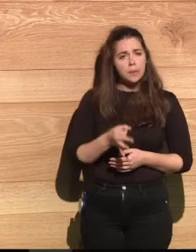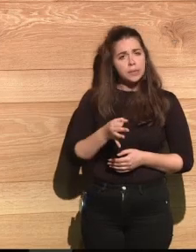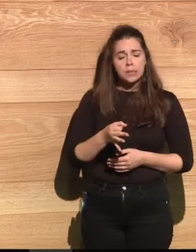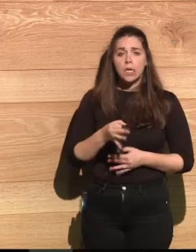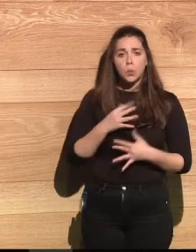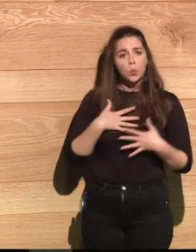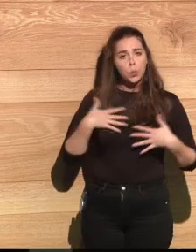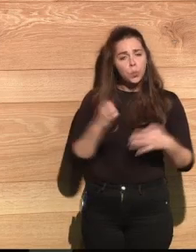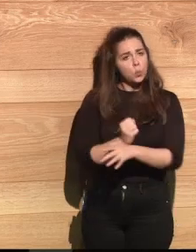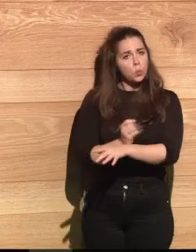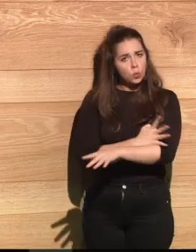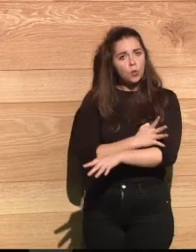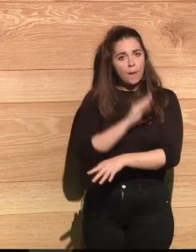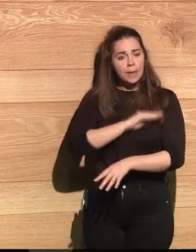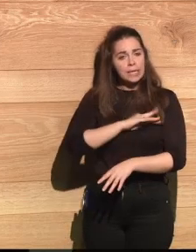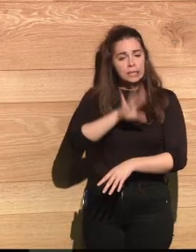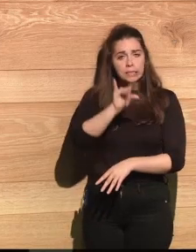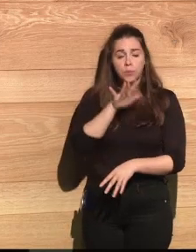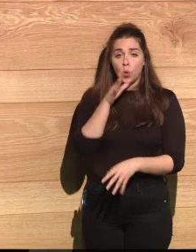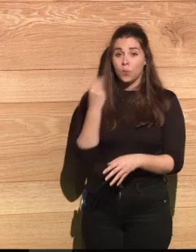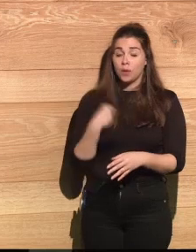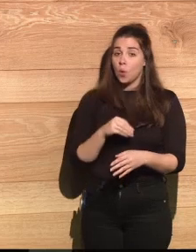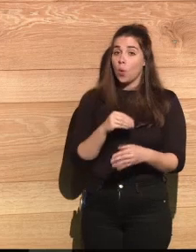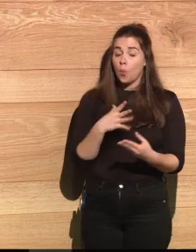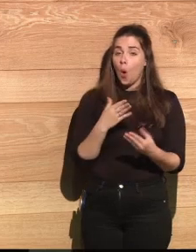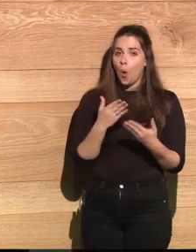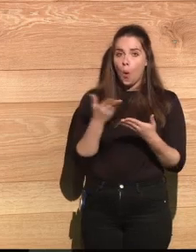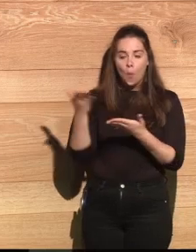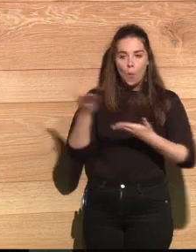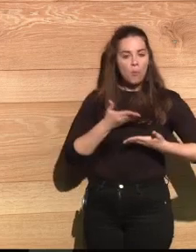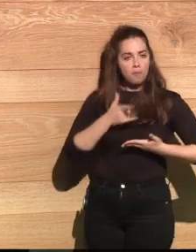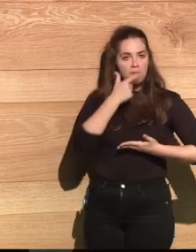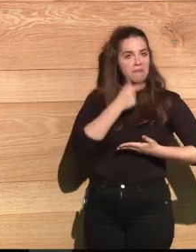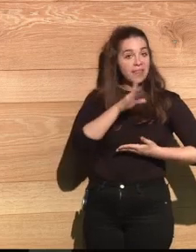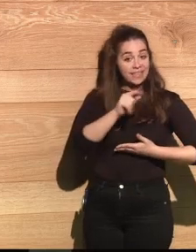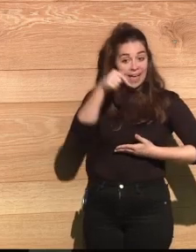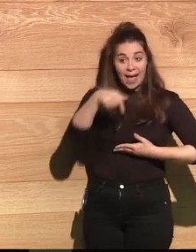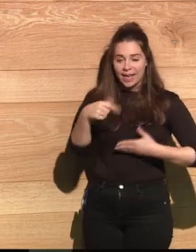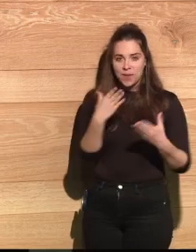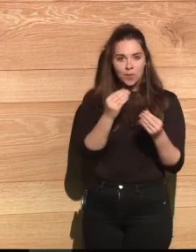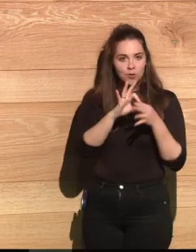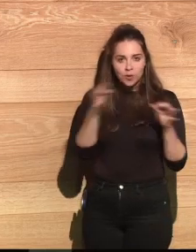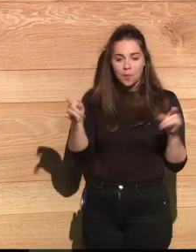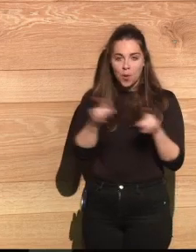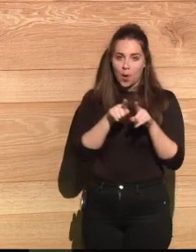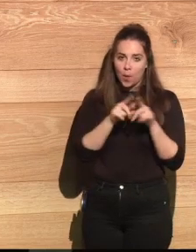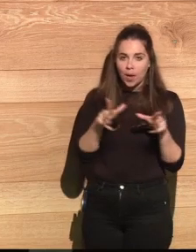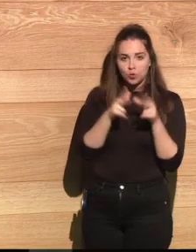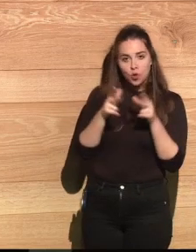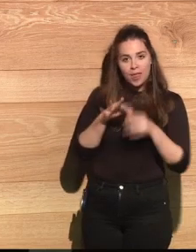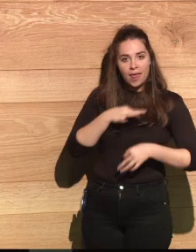Well, it's been quite exciting. We have